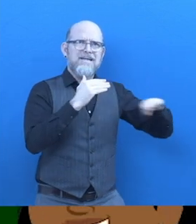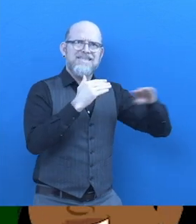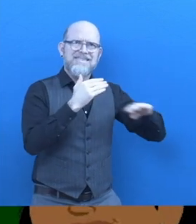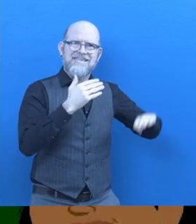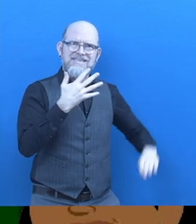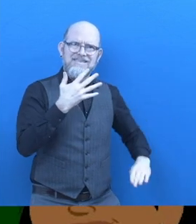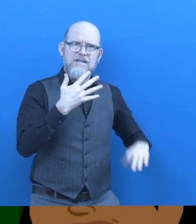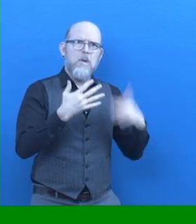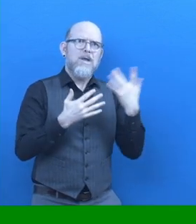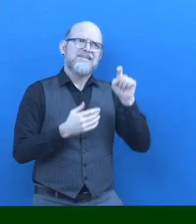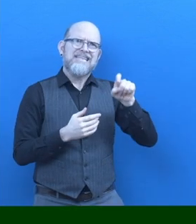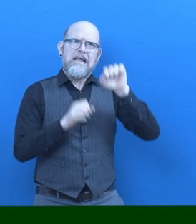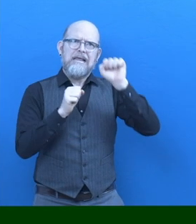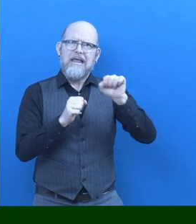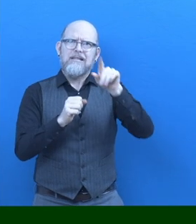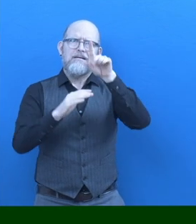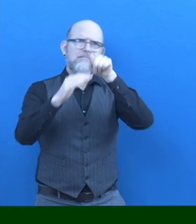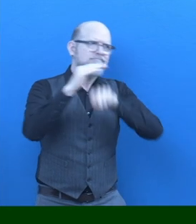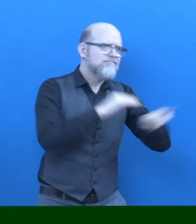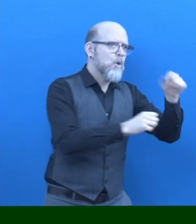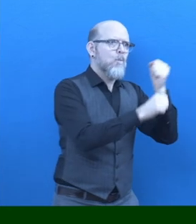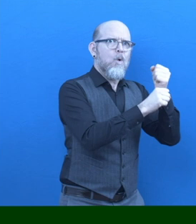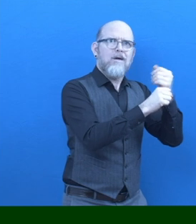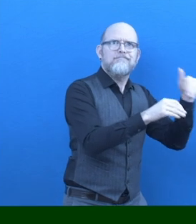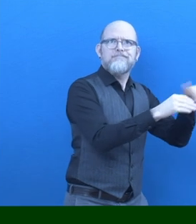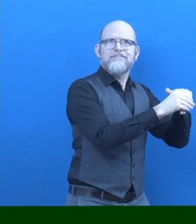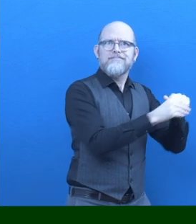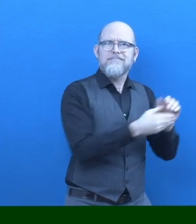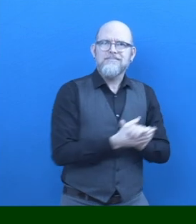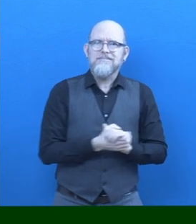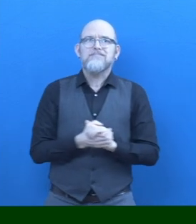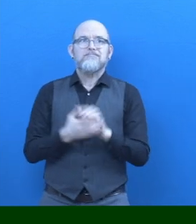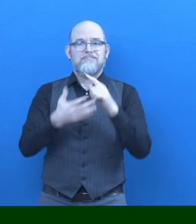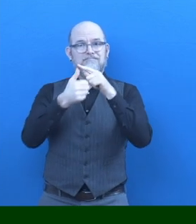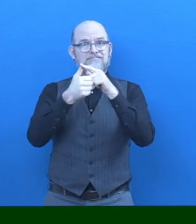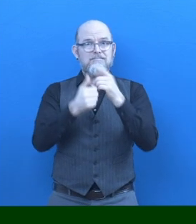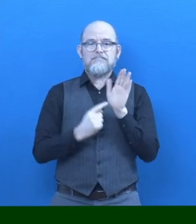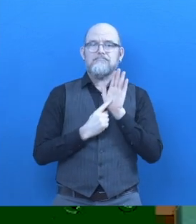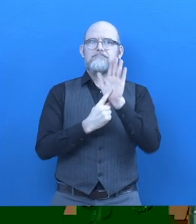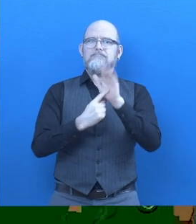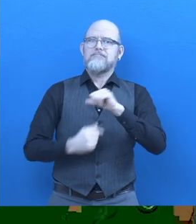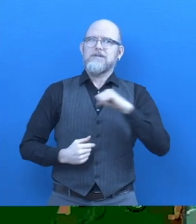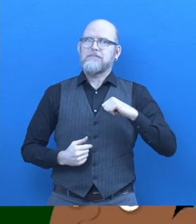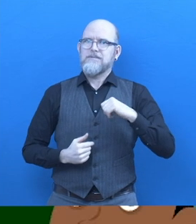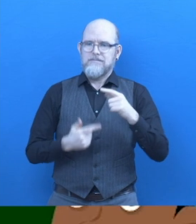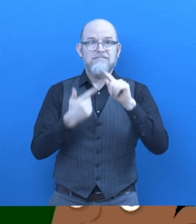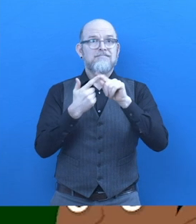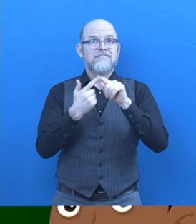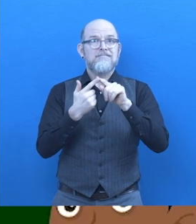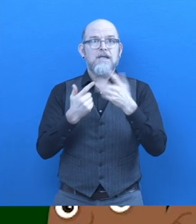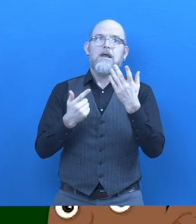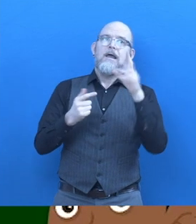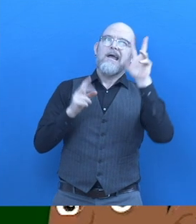to support people with disabilities in access to decent jobs which are self-advocacy,